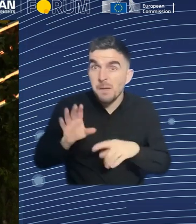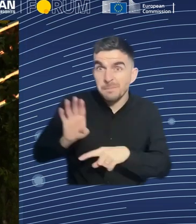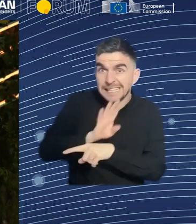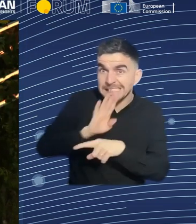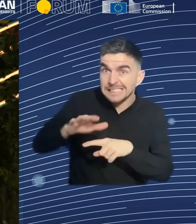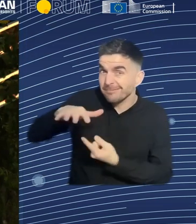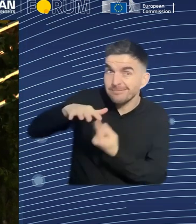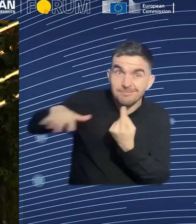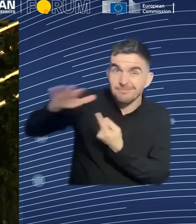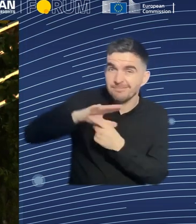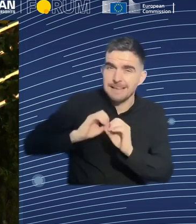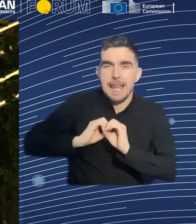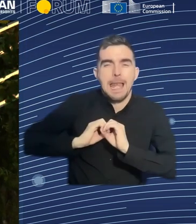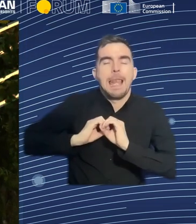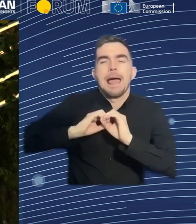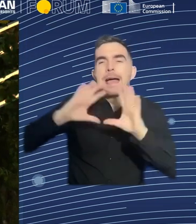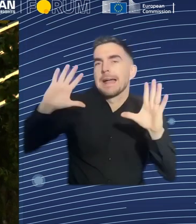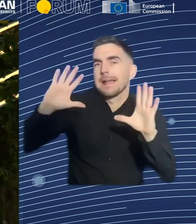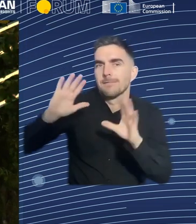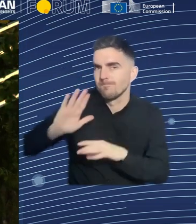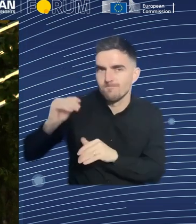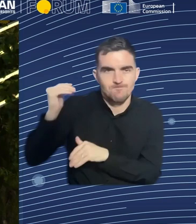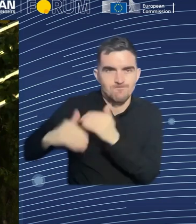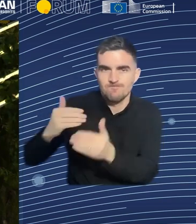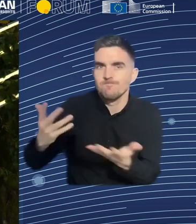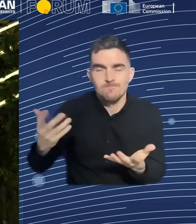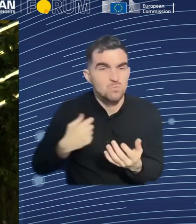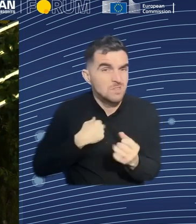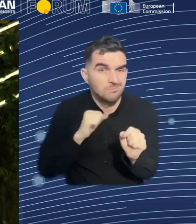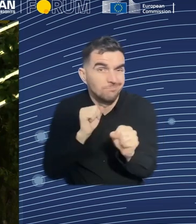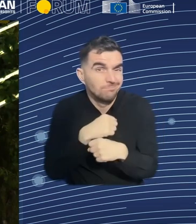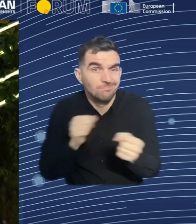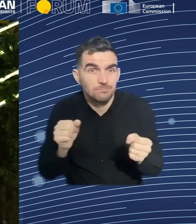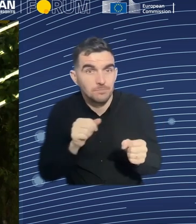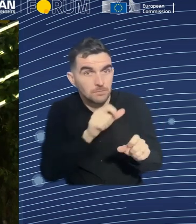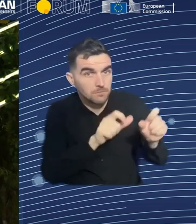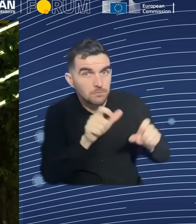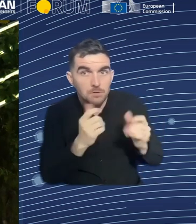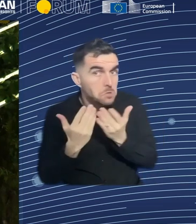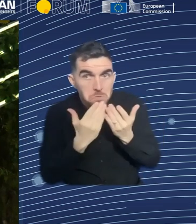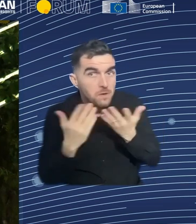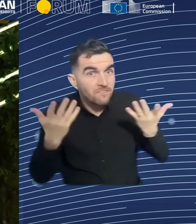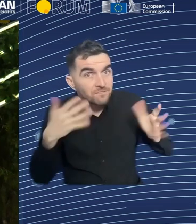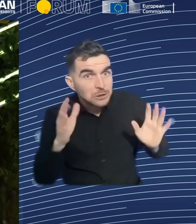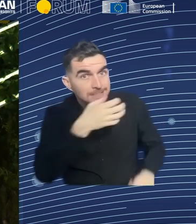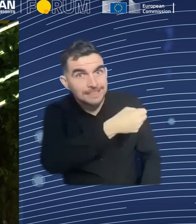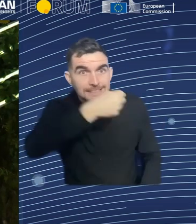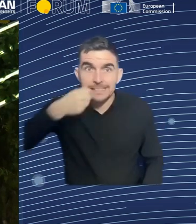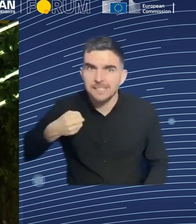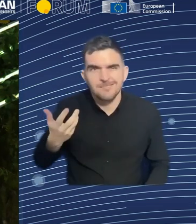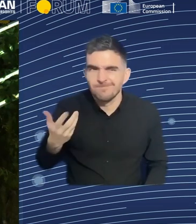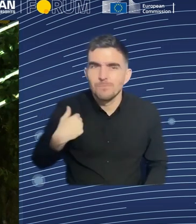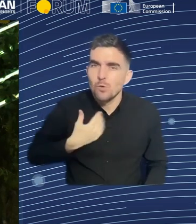people straight out of school anymore, that we need to make sure that the full working population remains skilled, upskilled,